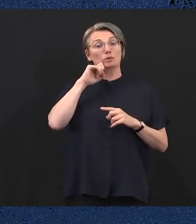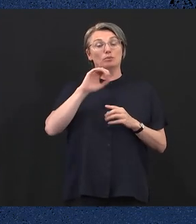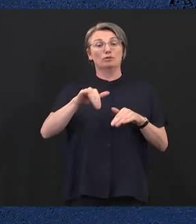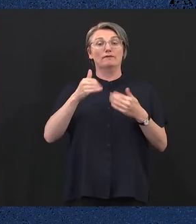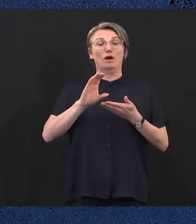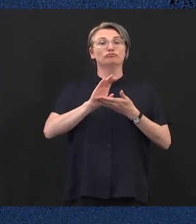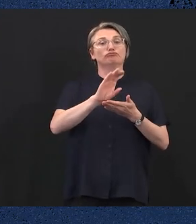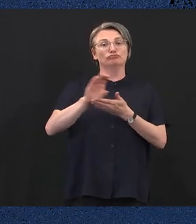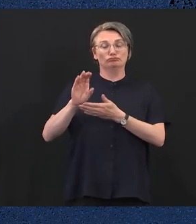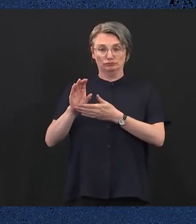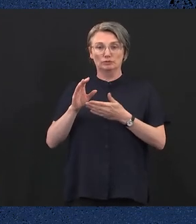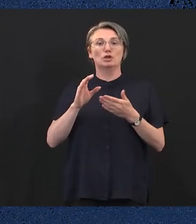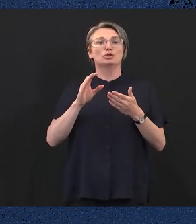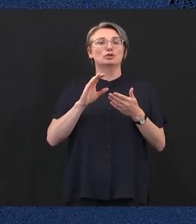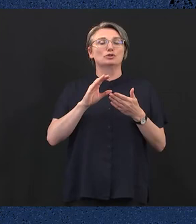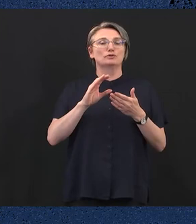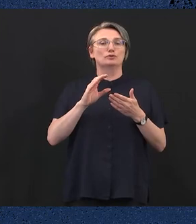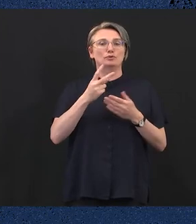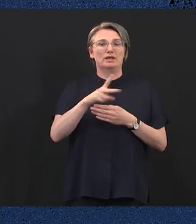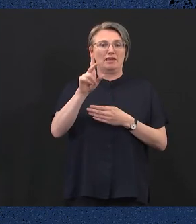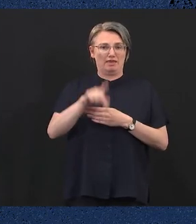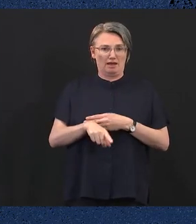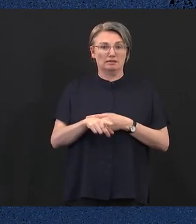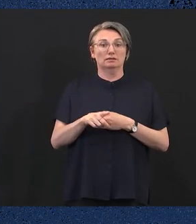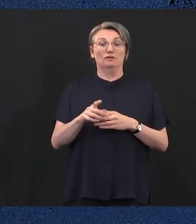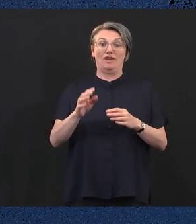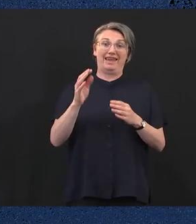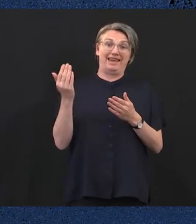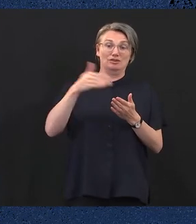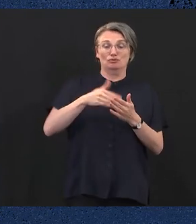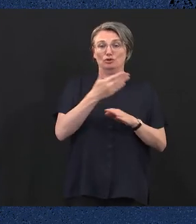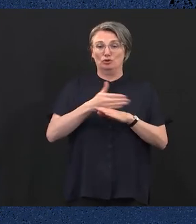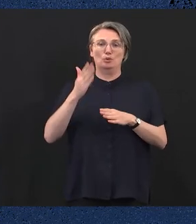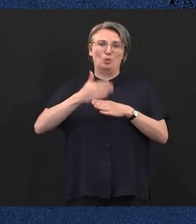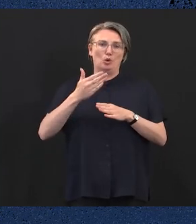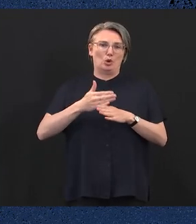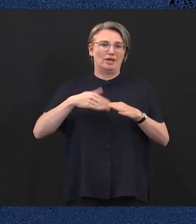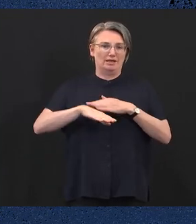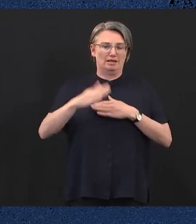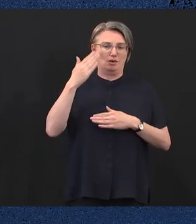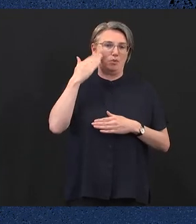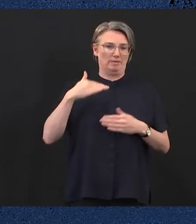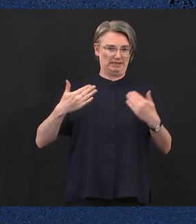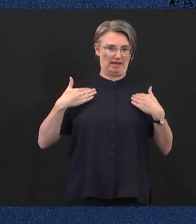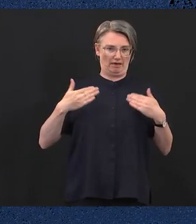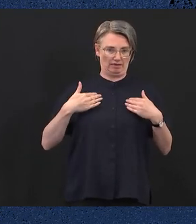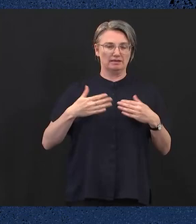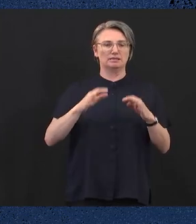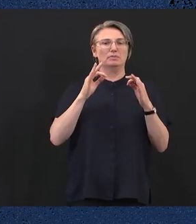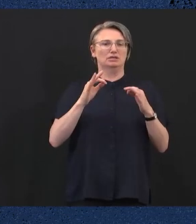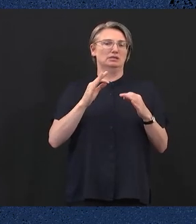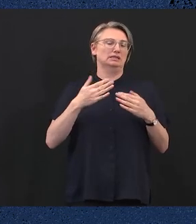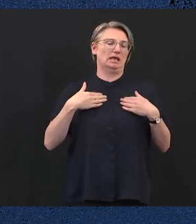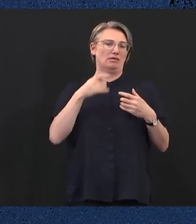100 additional women's health care specialists to increase the state's network of specialist health care workers.